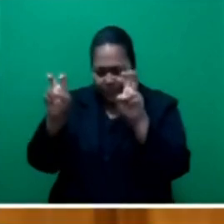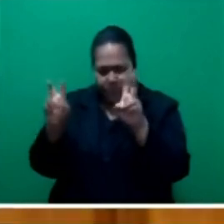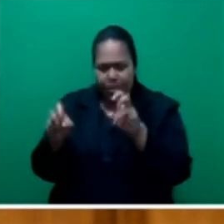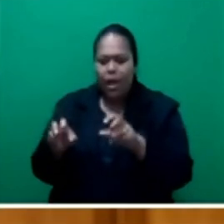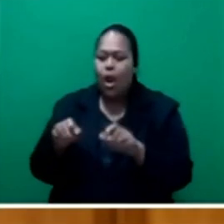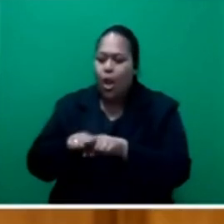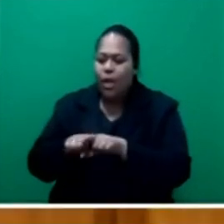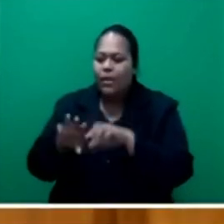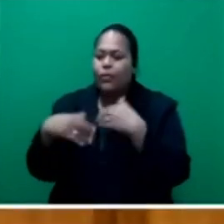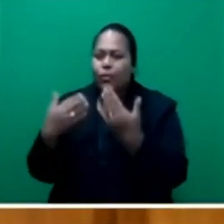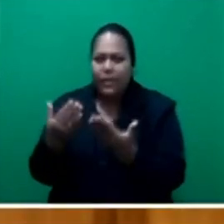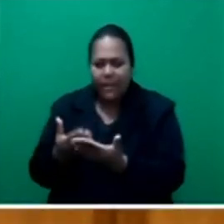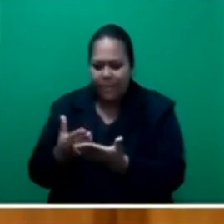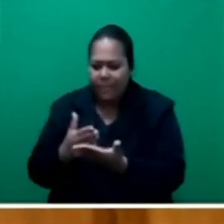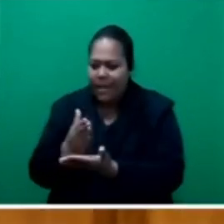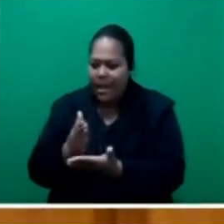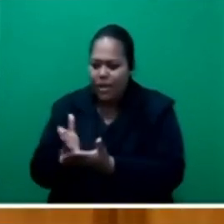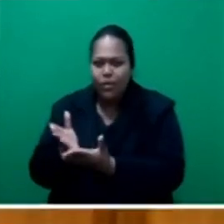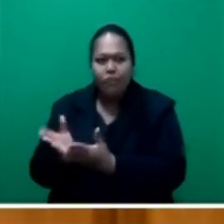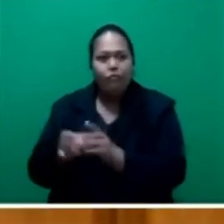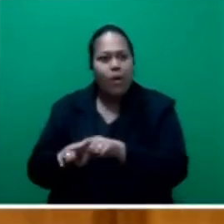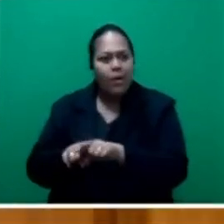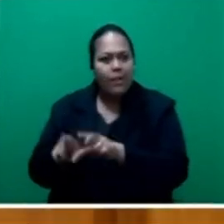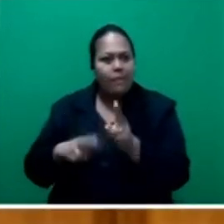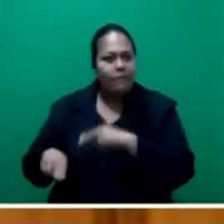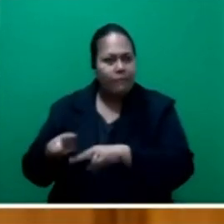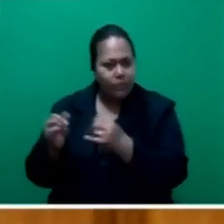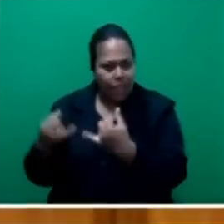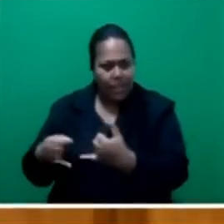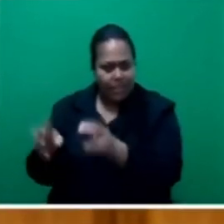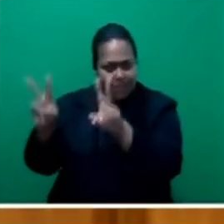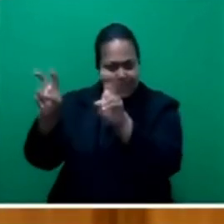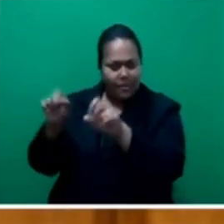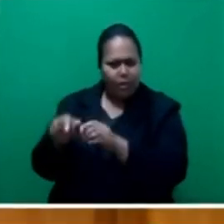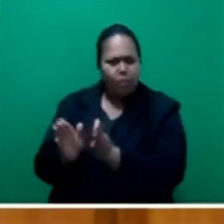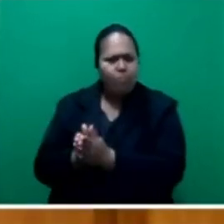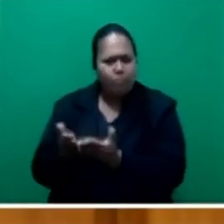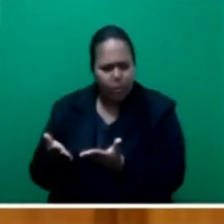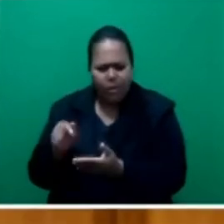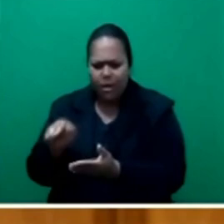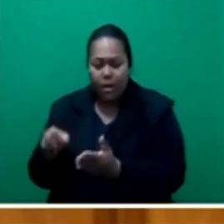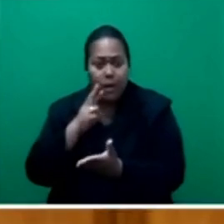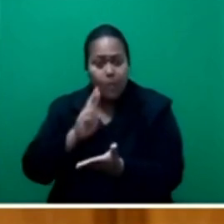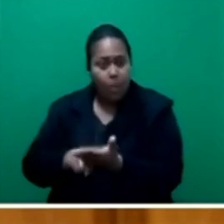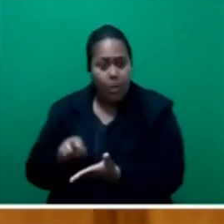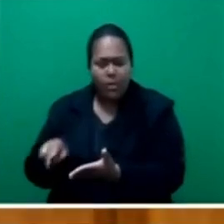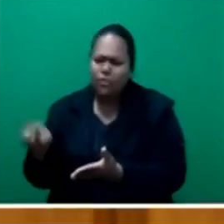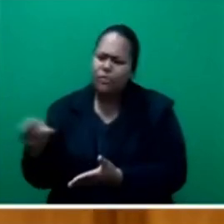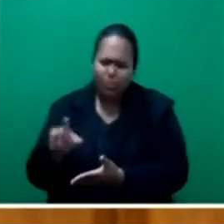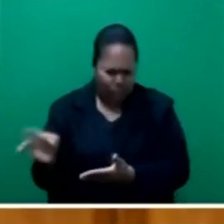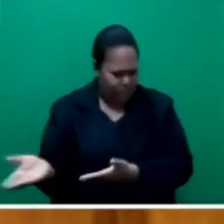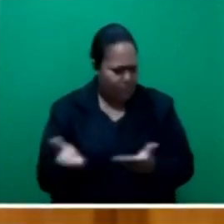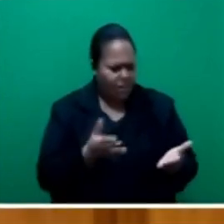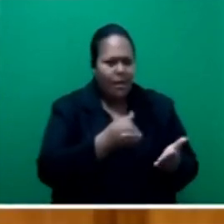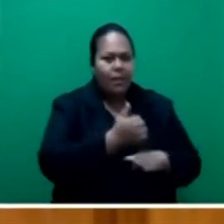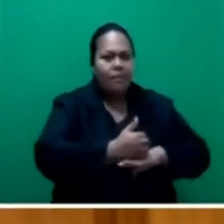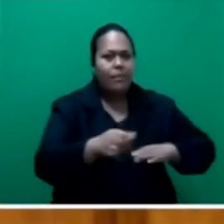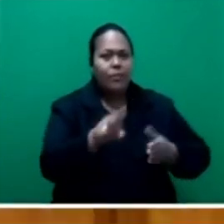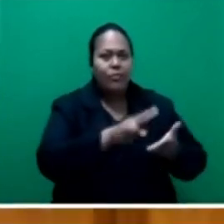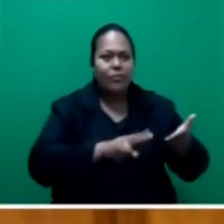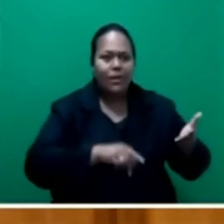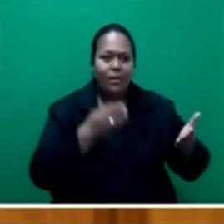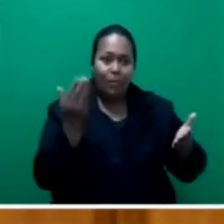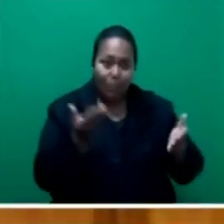Islands, which was to undertake a comprehensive view of Fiji's education system. Among other things, it was designed